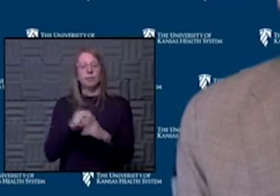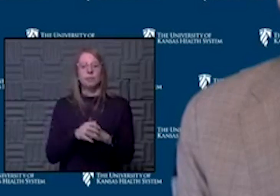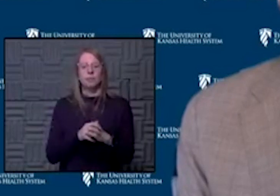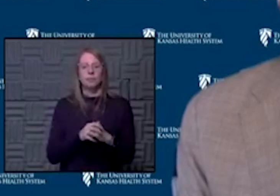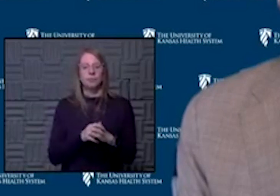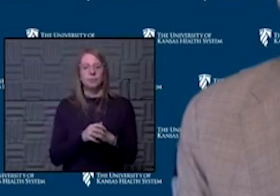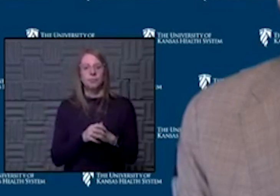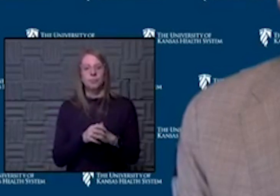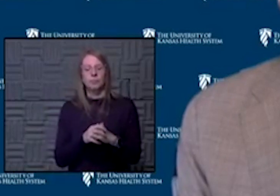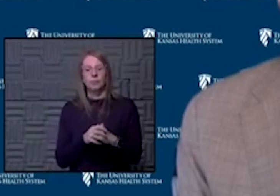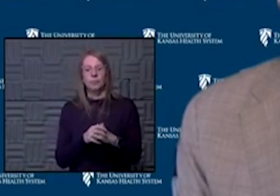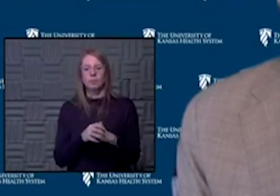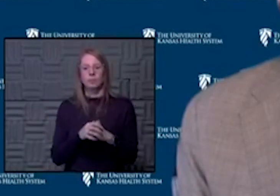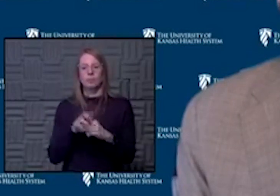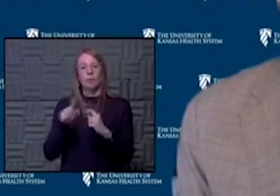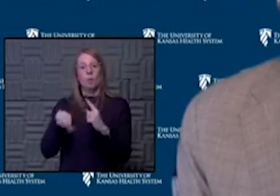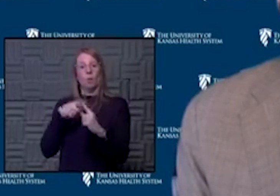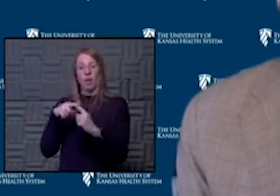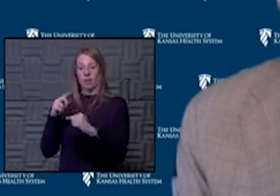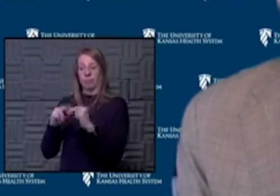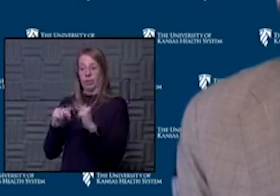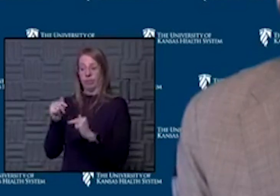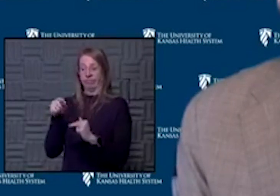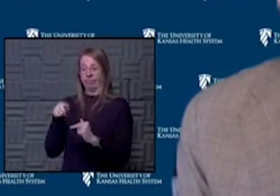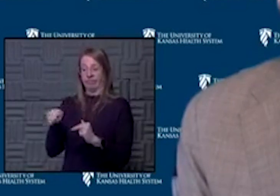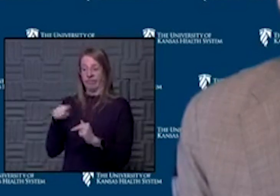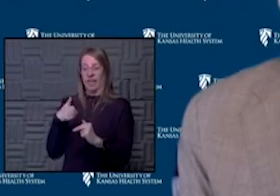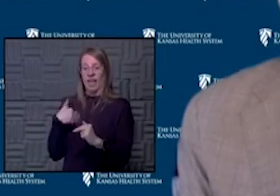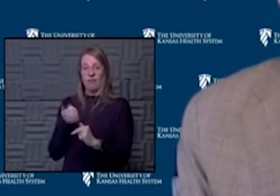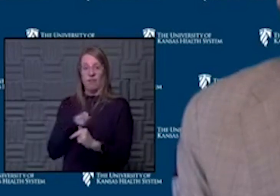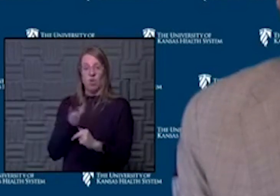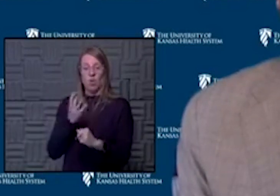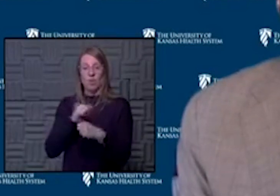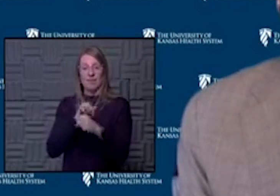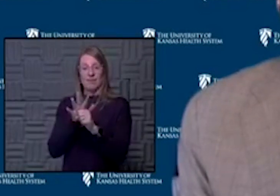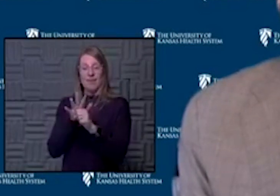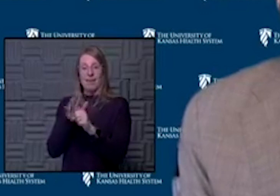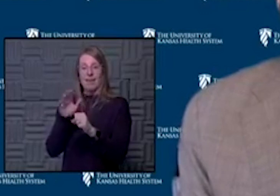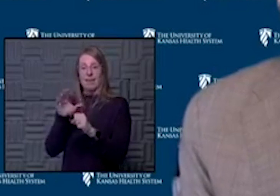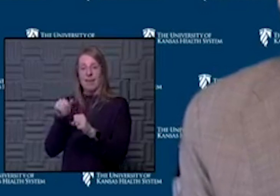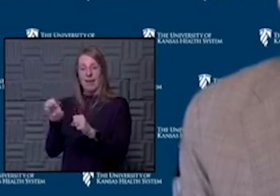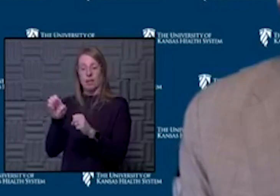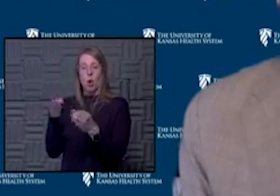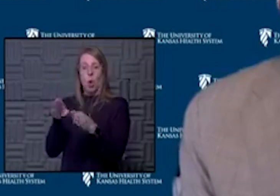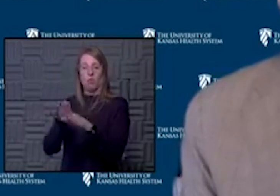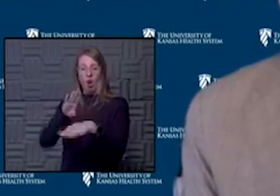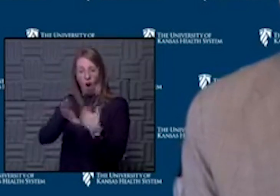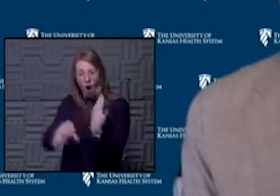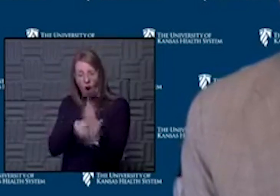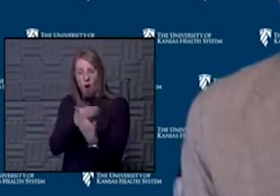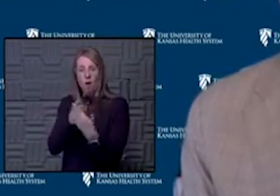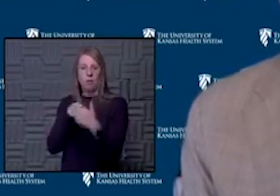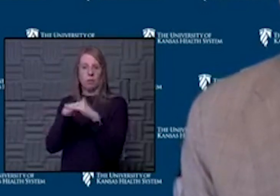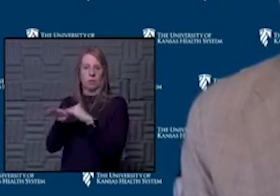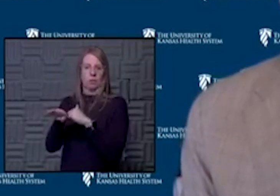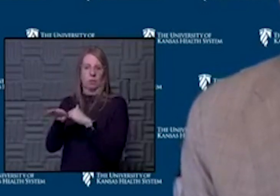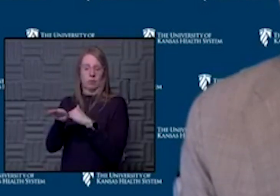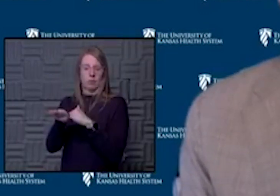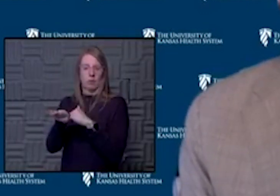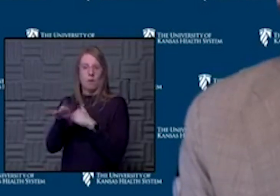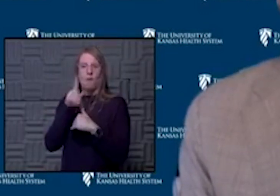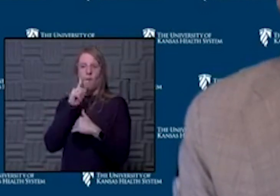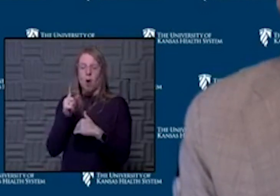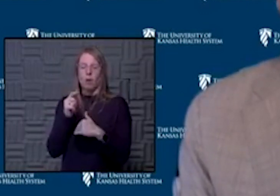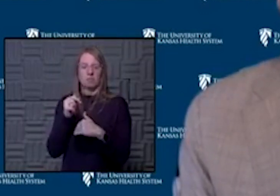when a facility does have a couple of cases, they close to all admissions, not just COVID admissions, but all admissions for a number of